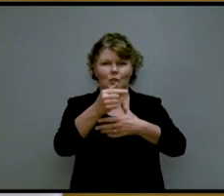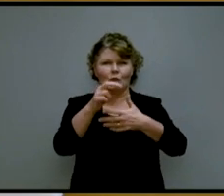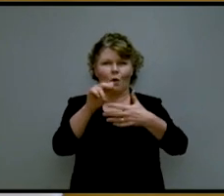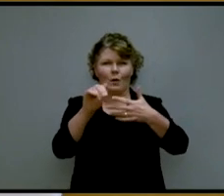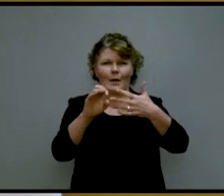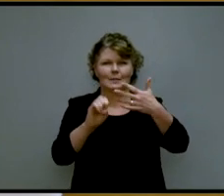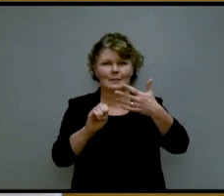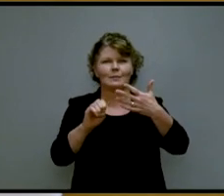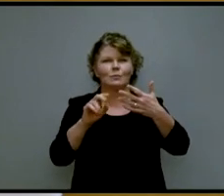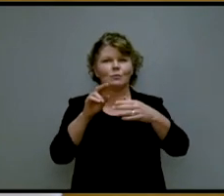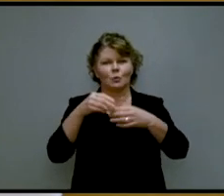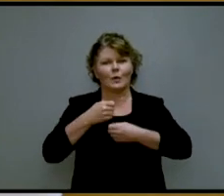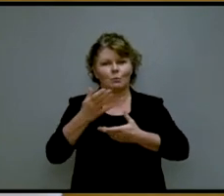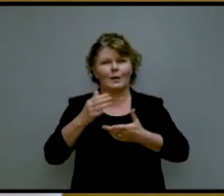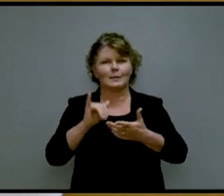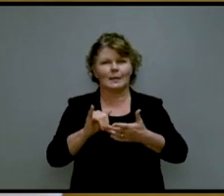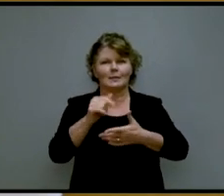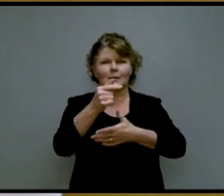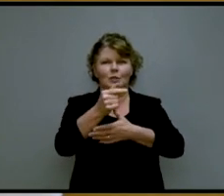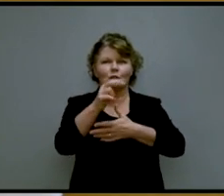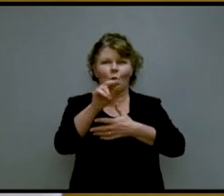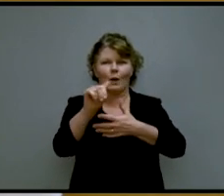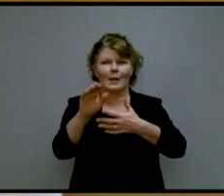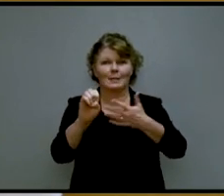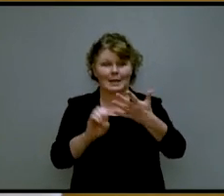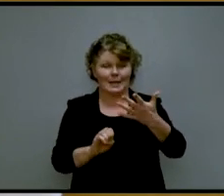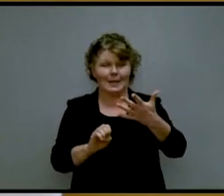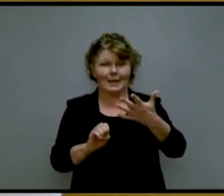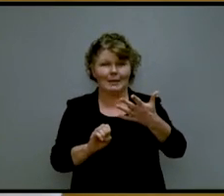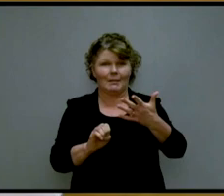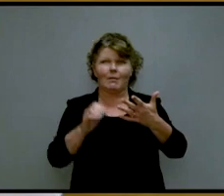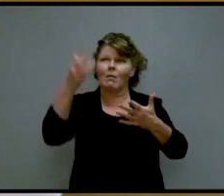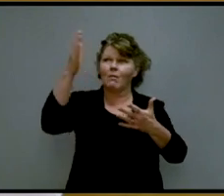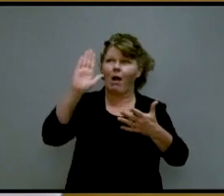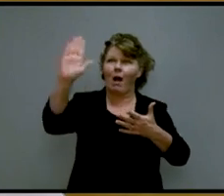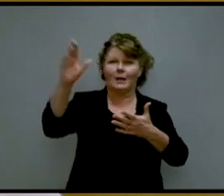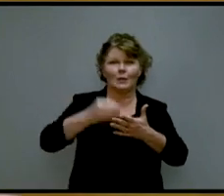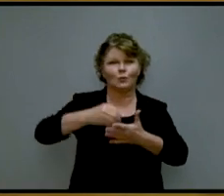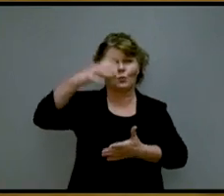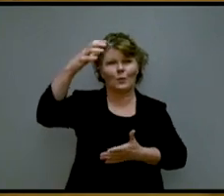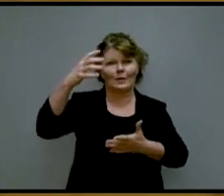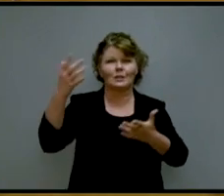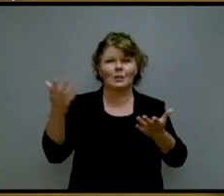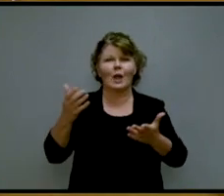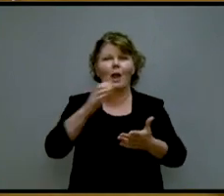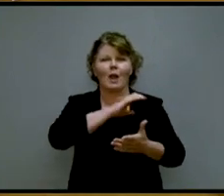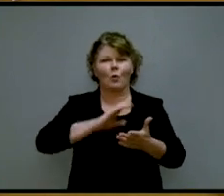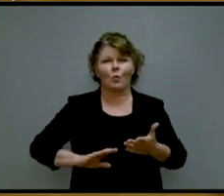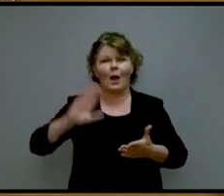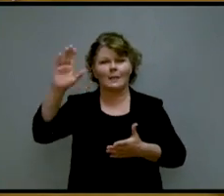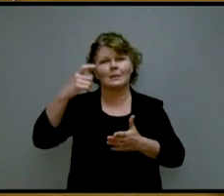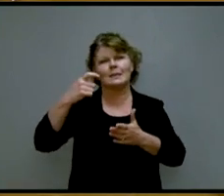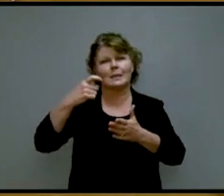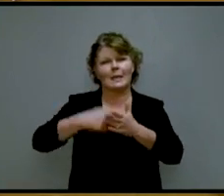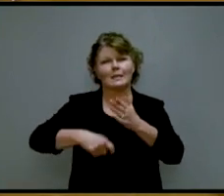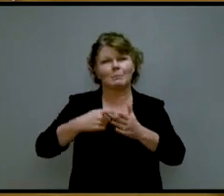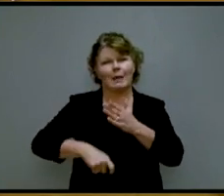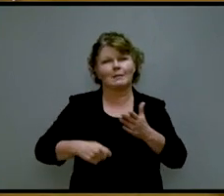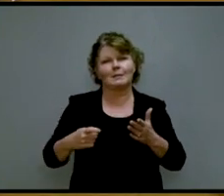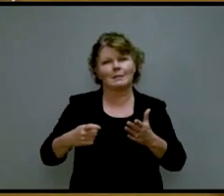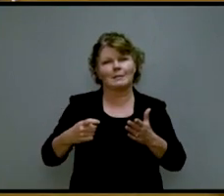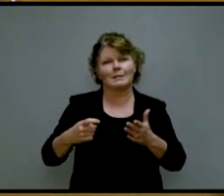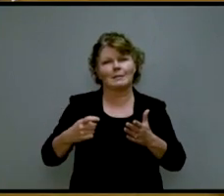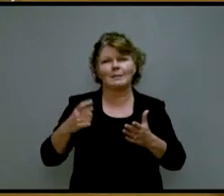this good news. G-R-A-C-E, God's riches at Christ's expense. Grace,